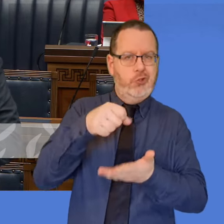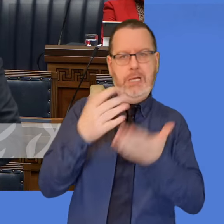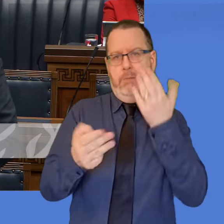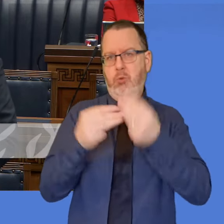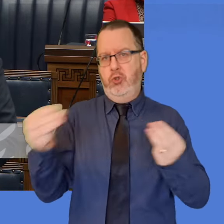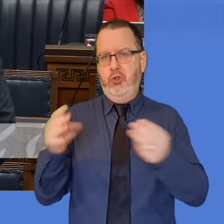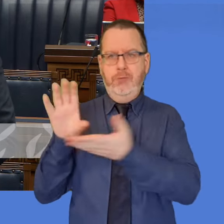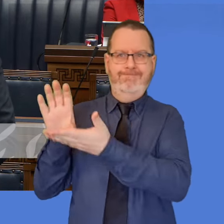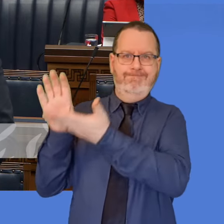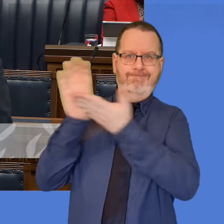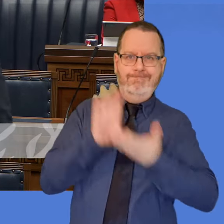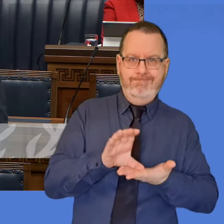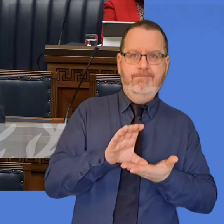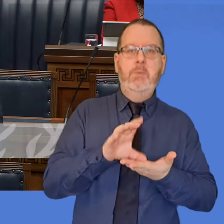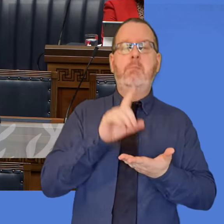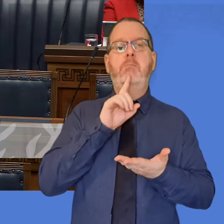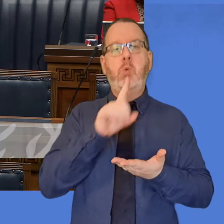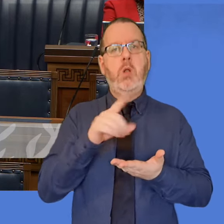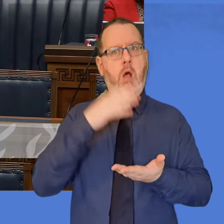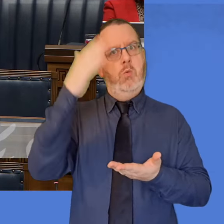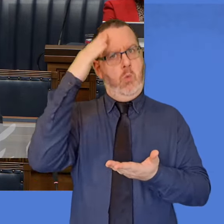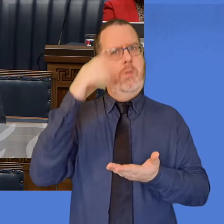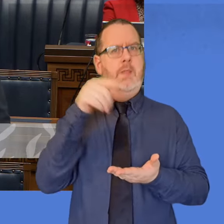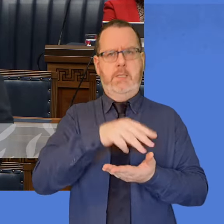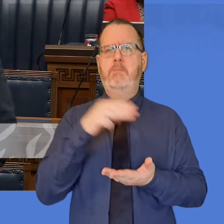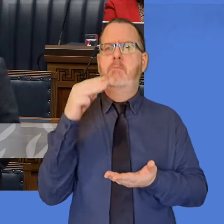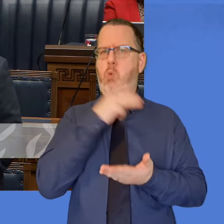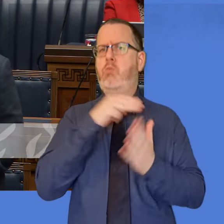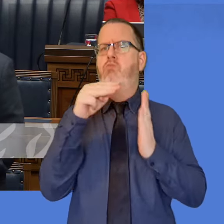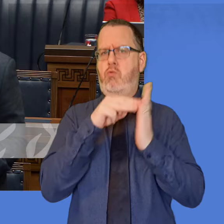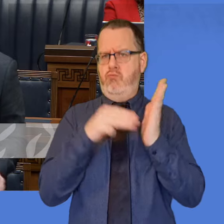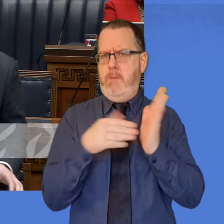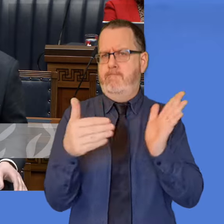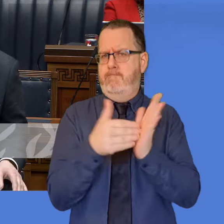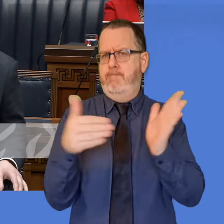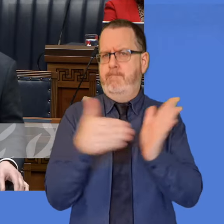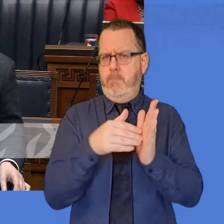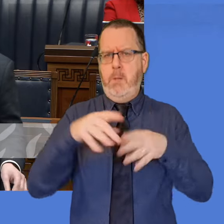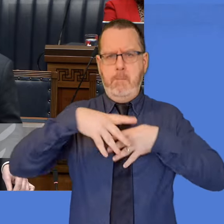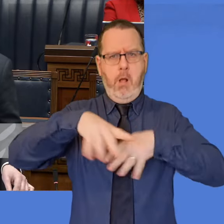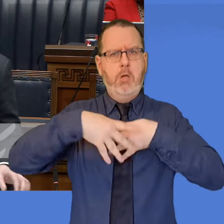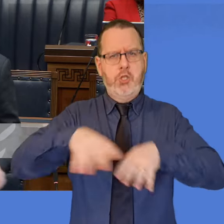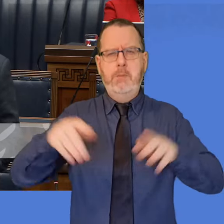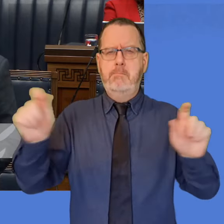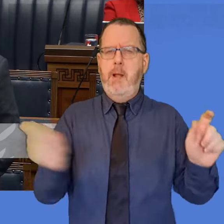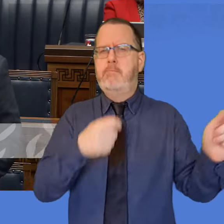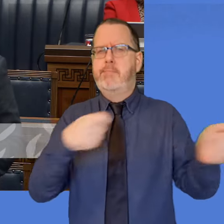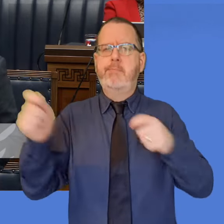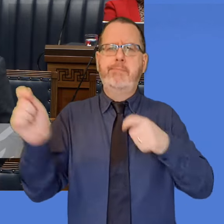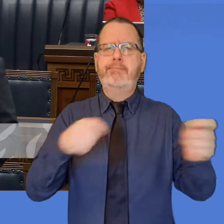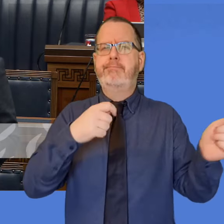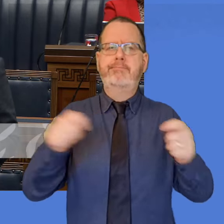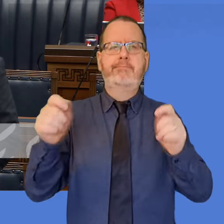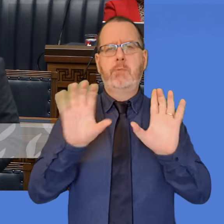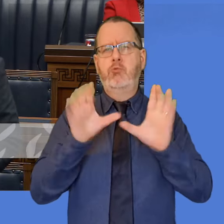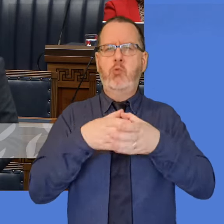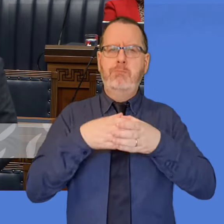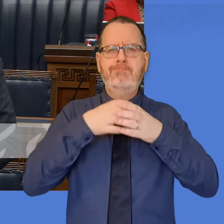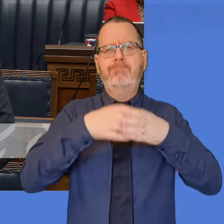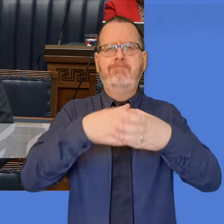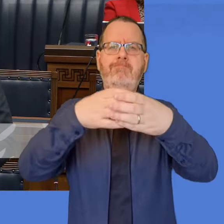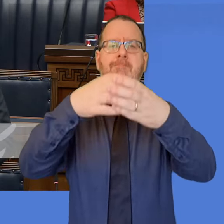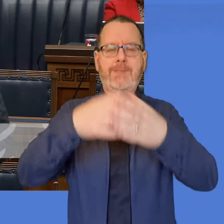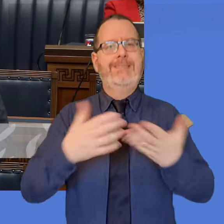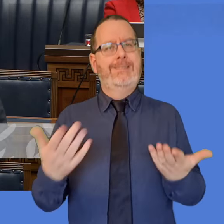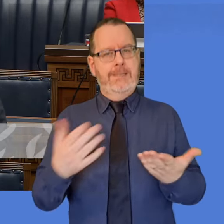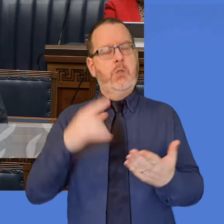next financial year. However, I recognise the importance of such funding to bands, and I hope to be in a position